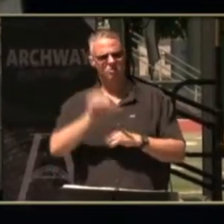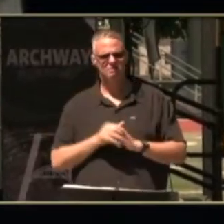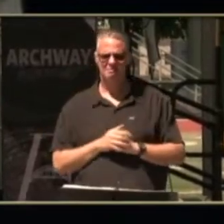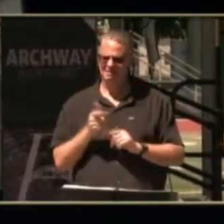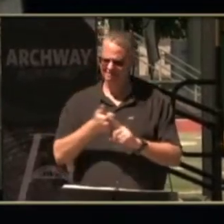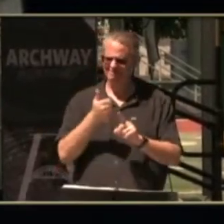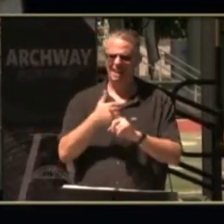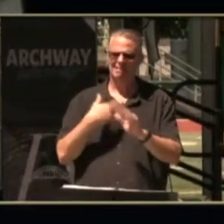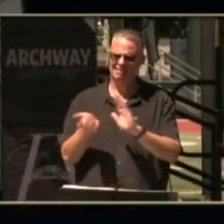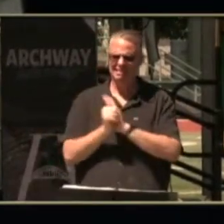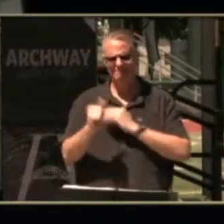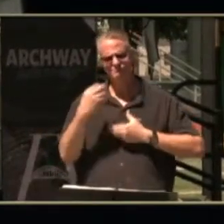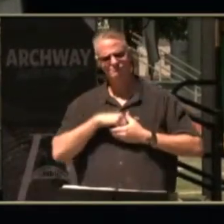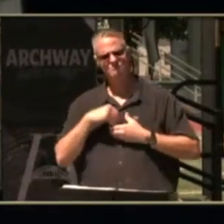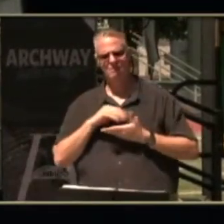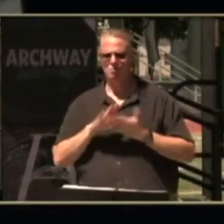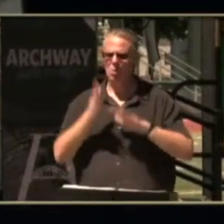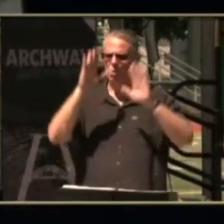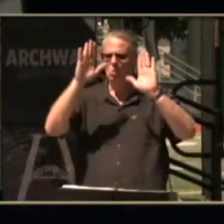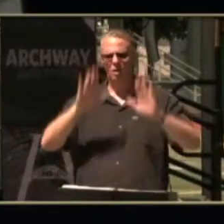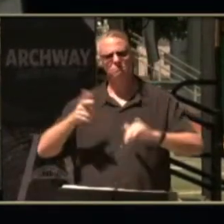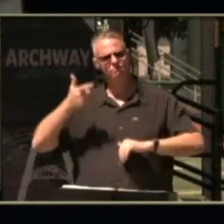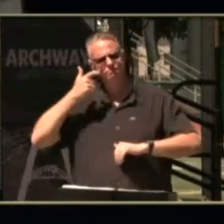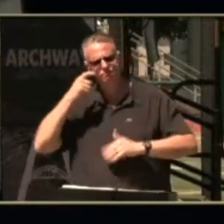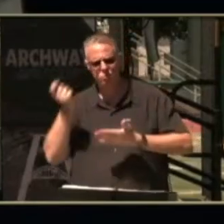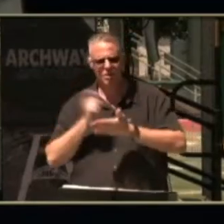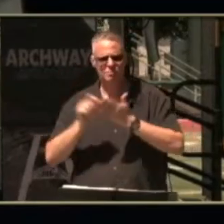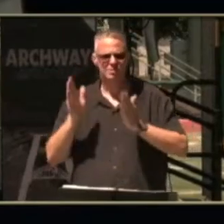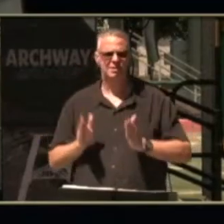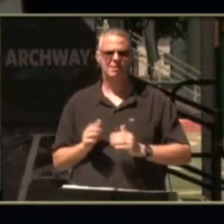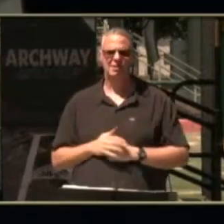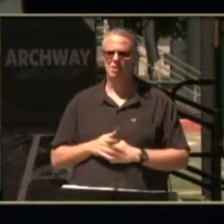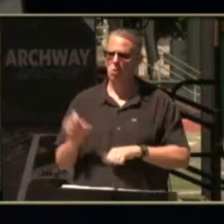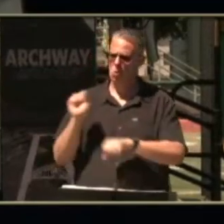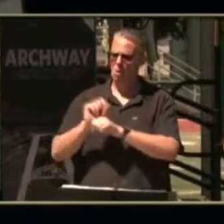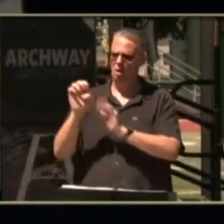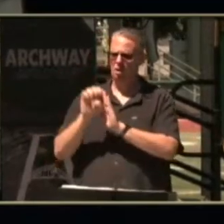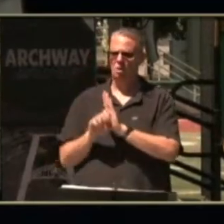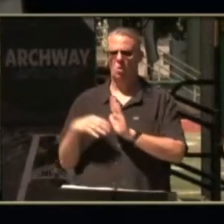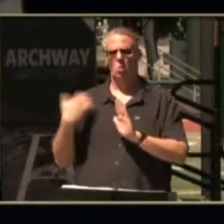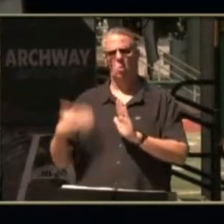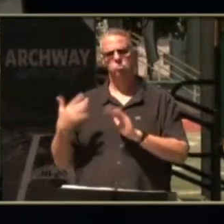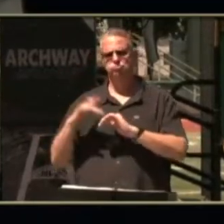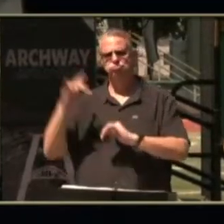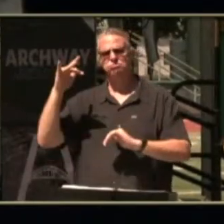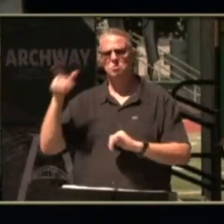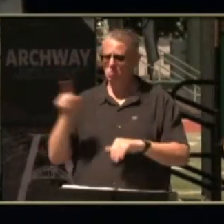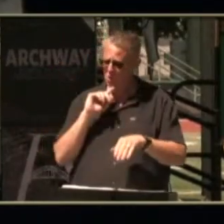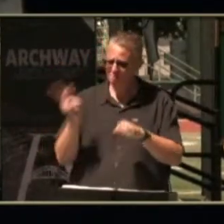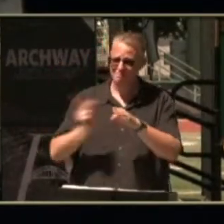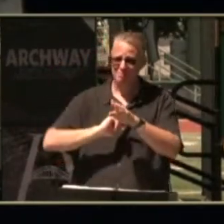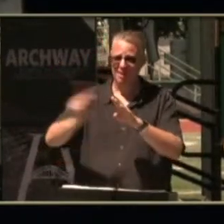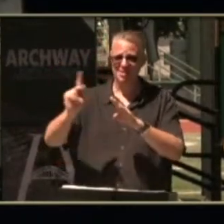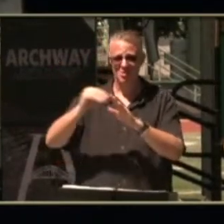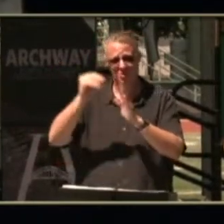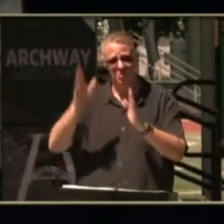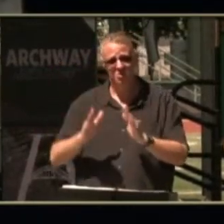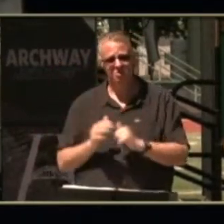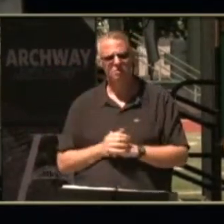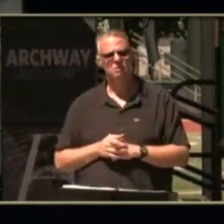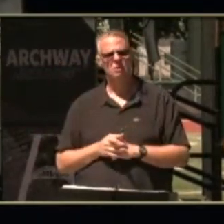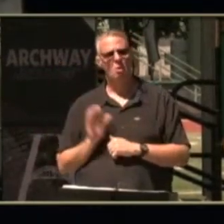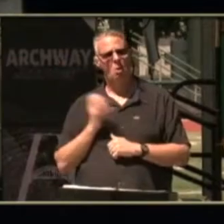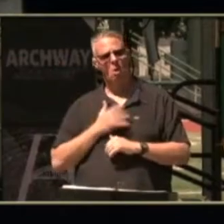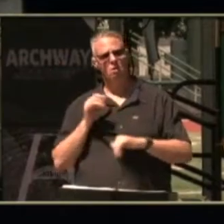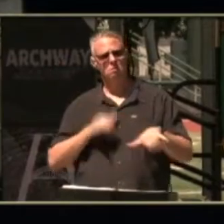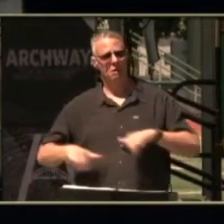skills necessary to be a great receptionist he has a really good work ethic he's very professional as a student he works towards our common